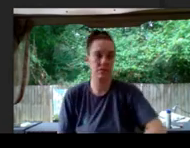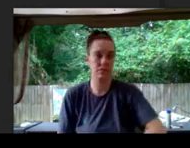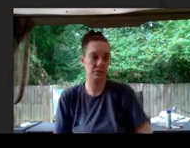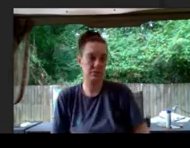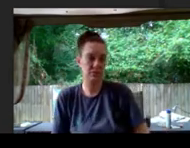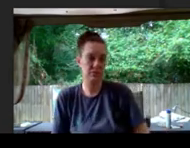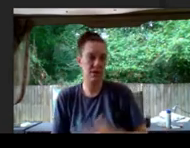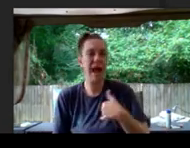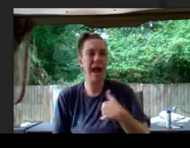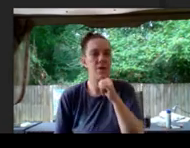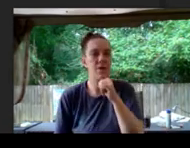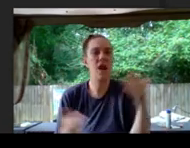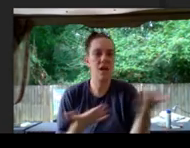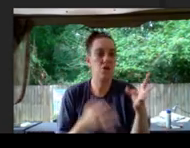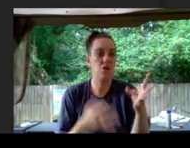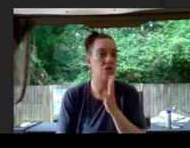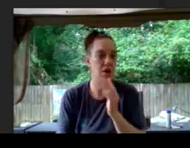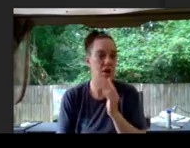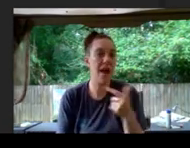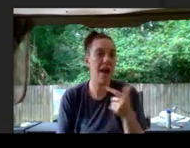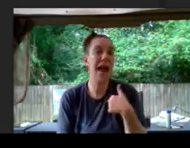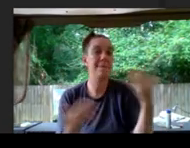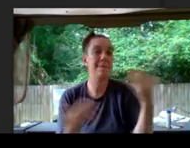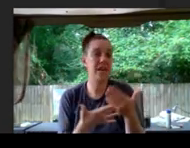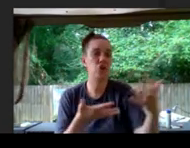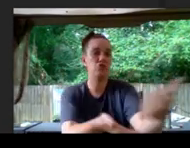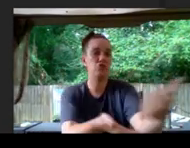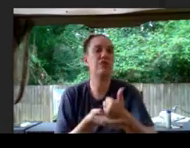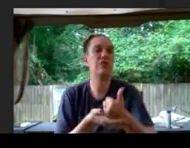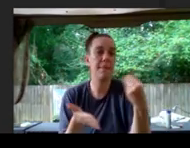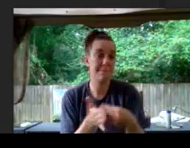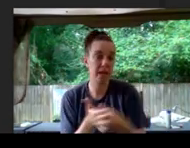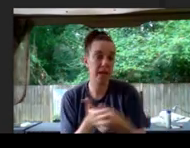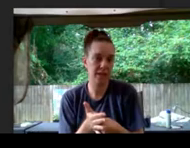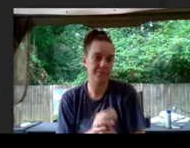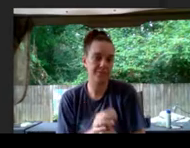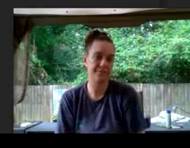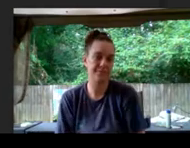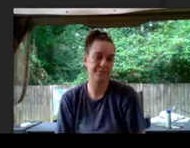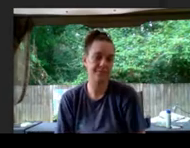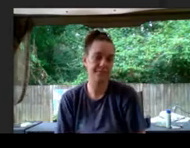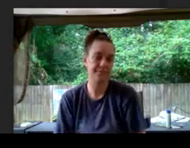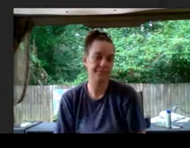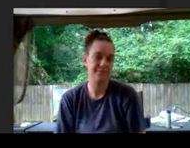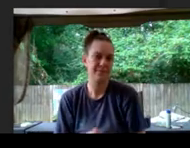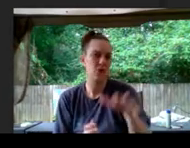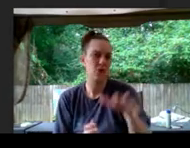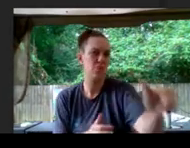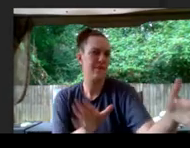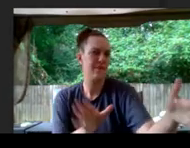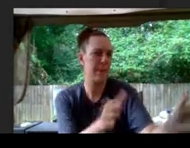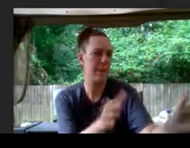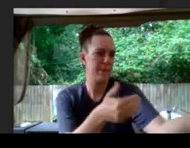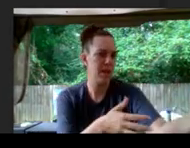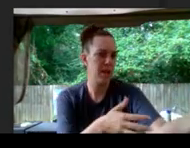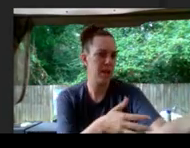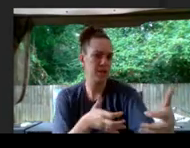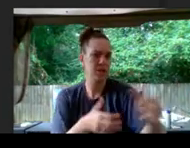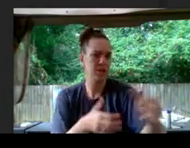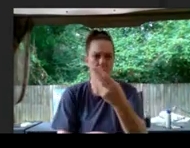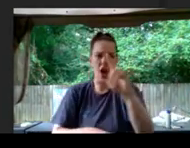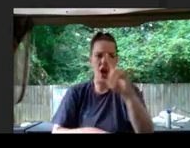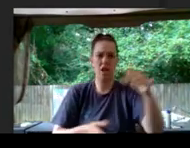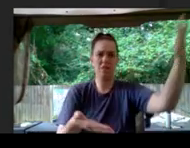I'm not here to talk. I'm here to pick up this money, Josh reached for the cash box. Holly